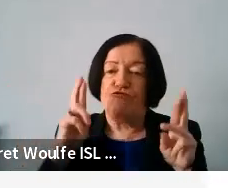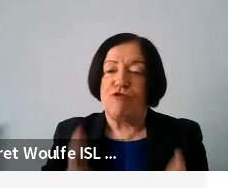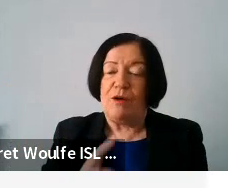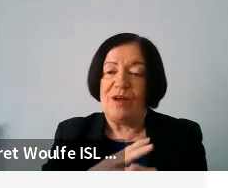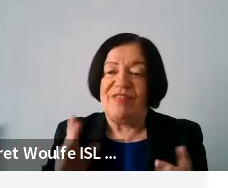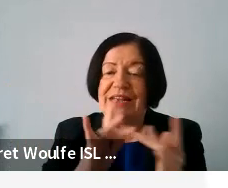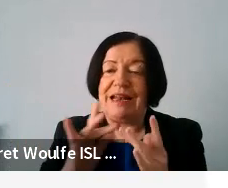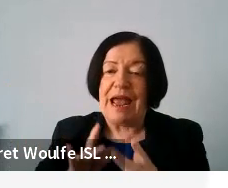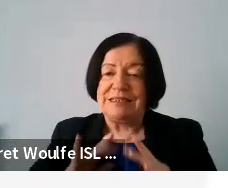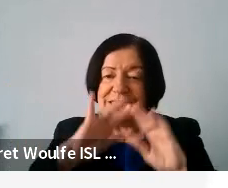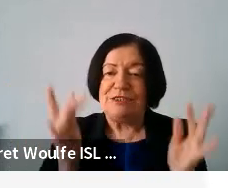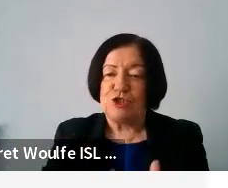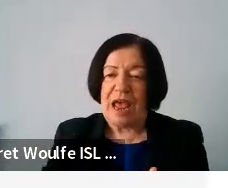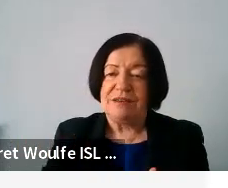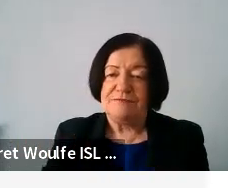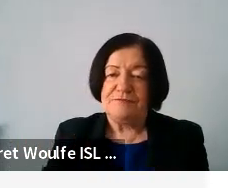connect to the internet?